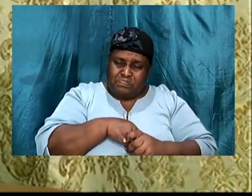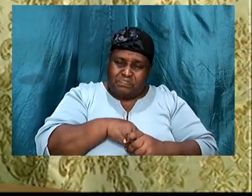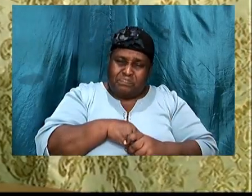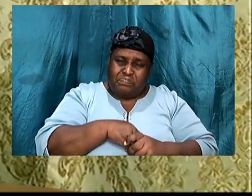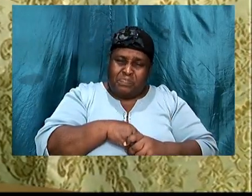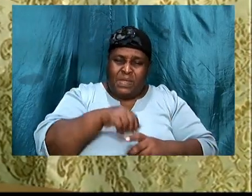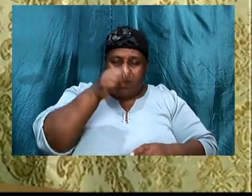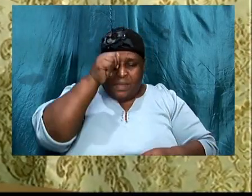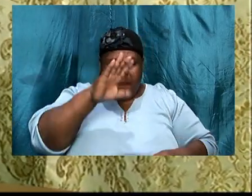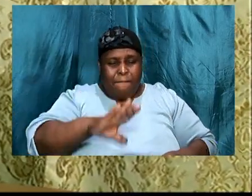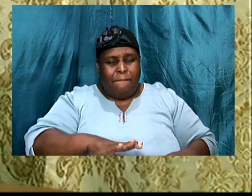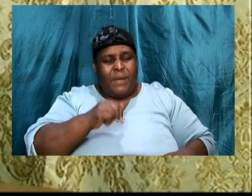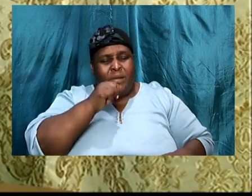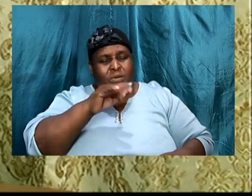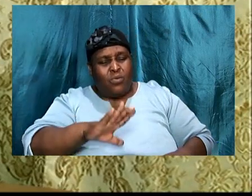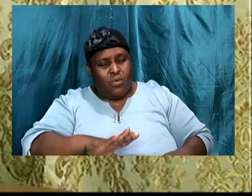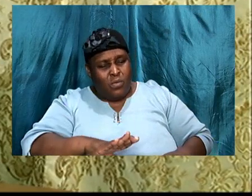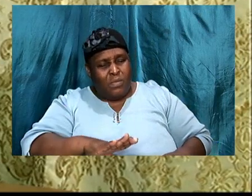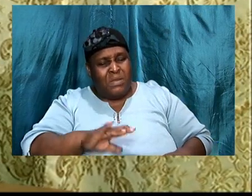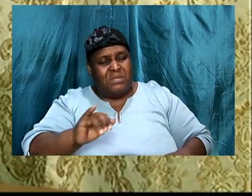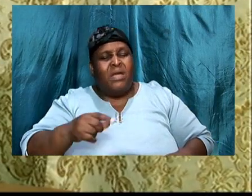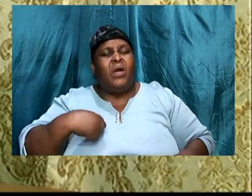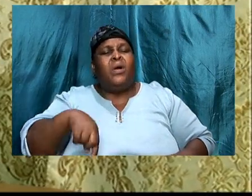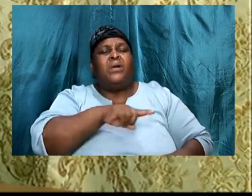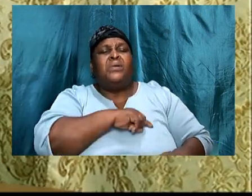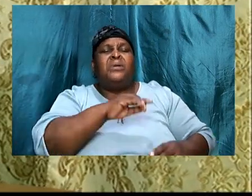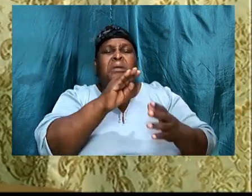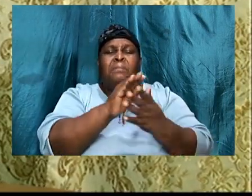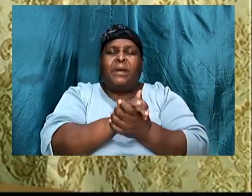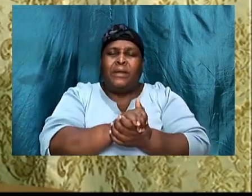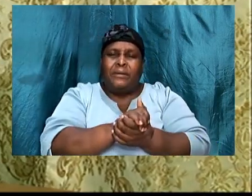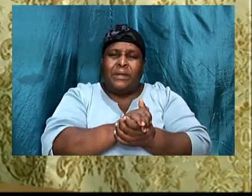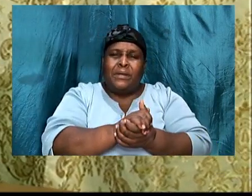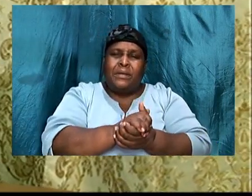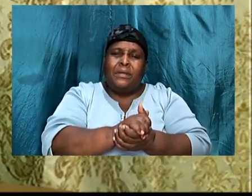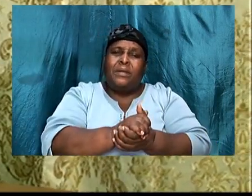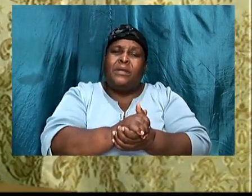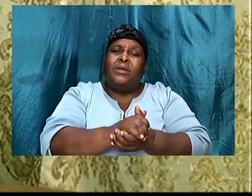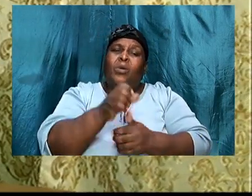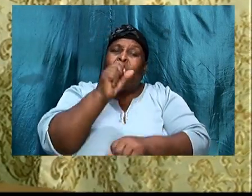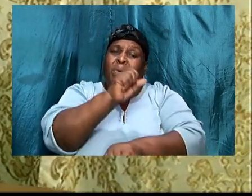the man or woman, that we married, we said it last week, the career,